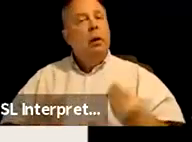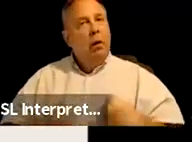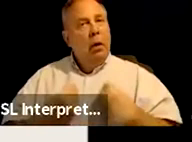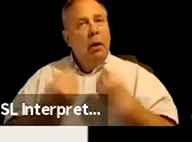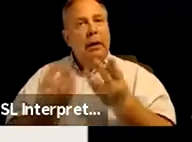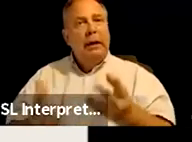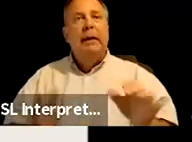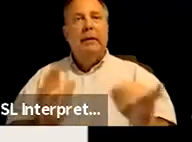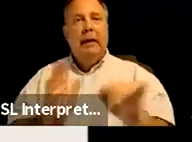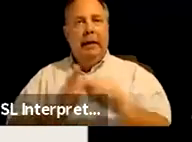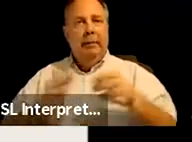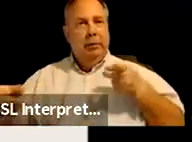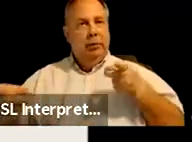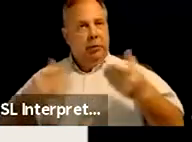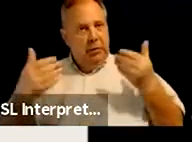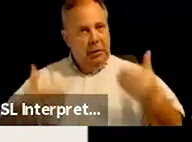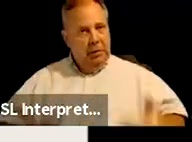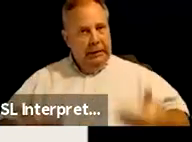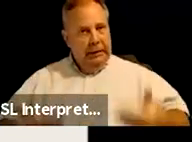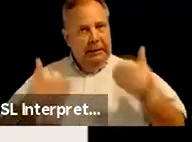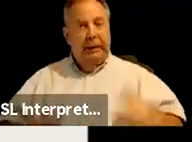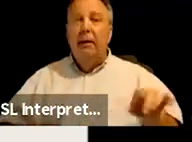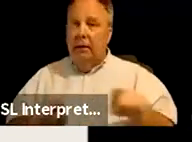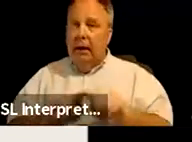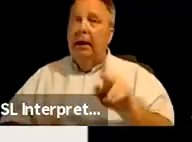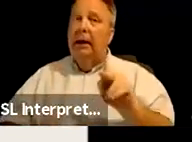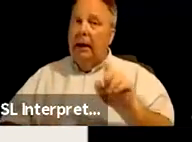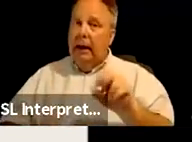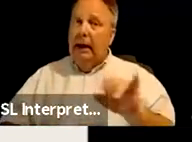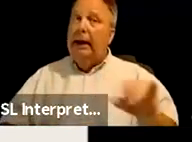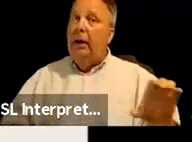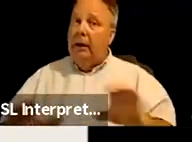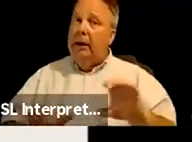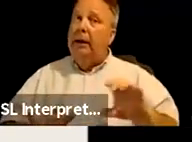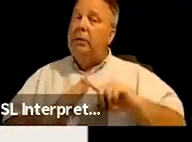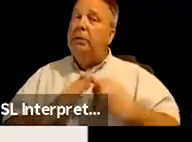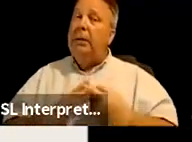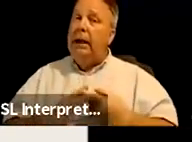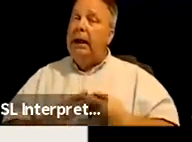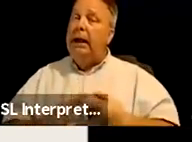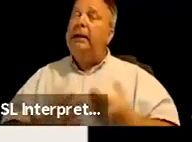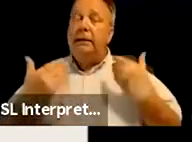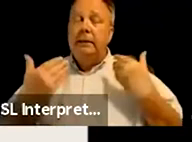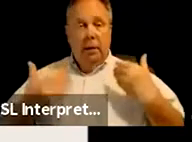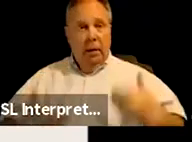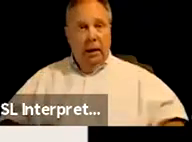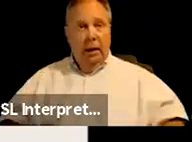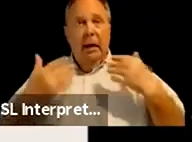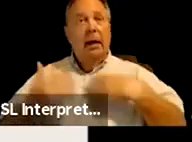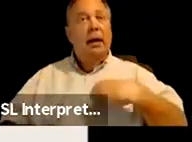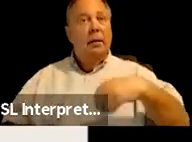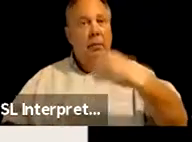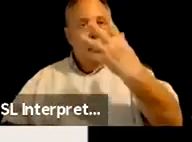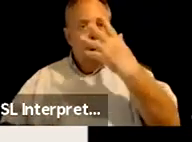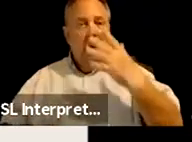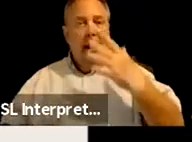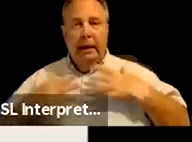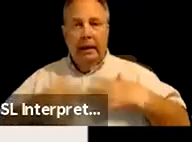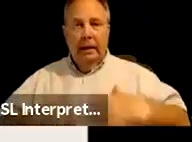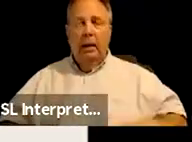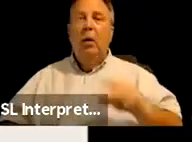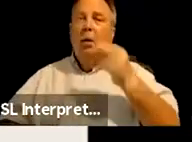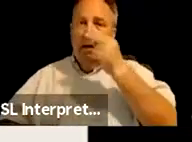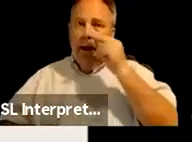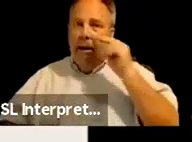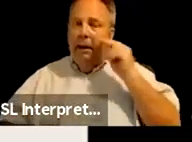image description of myself like Carrie did when she began. So I am a white coated native. That